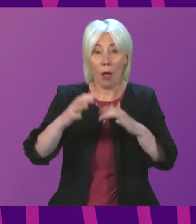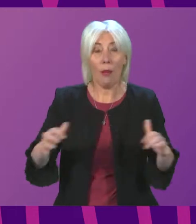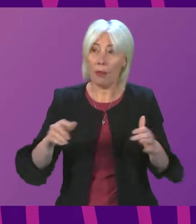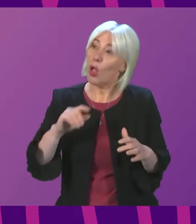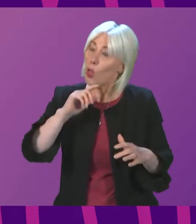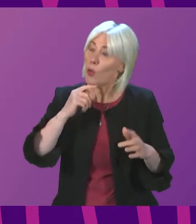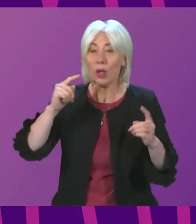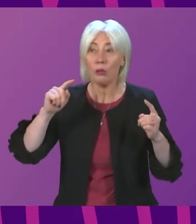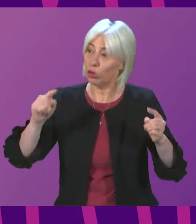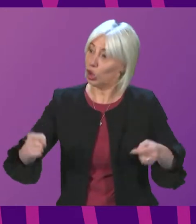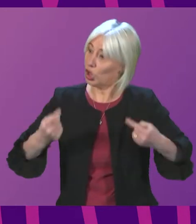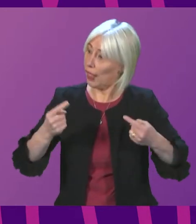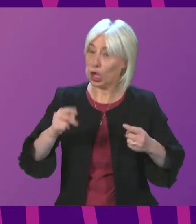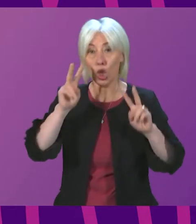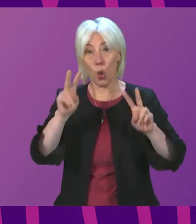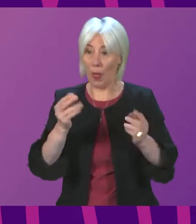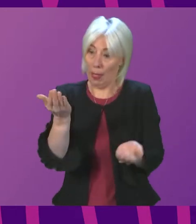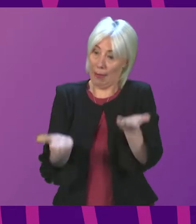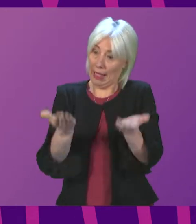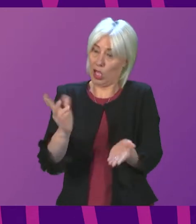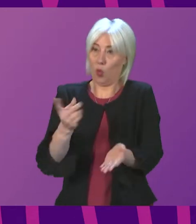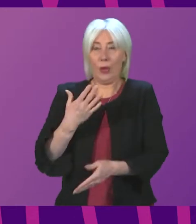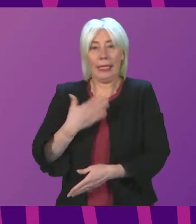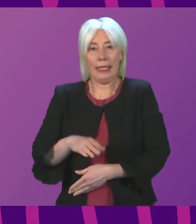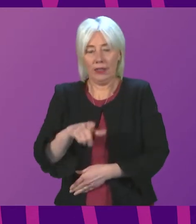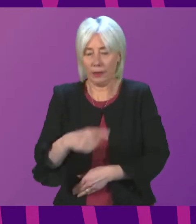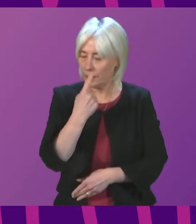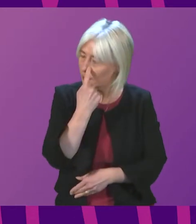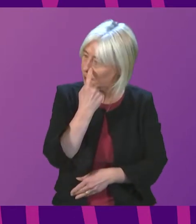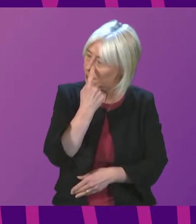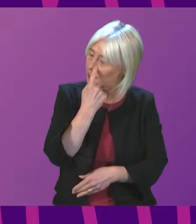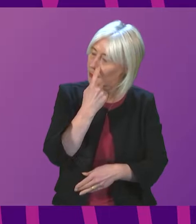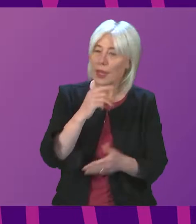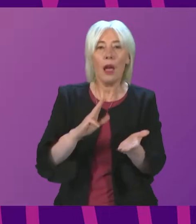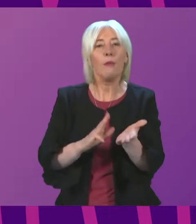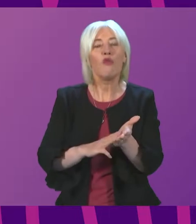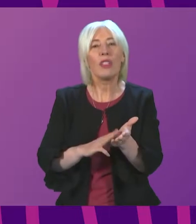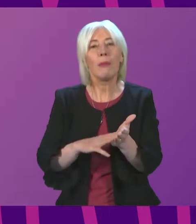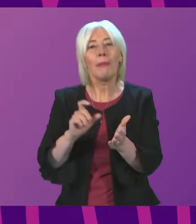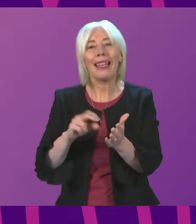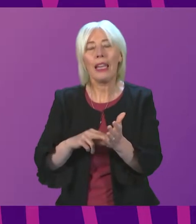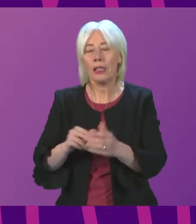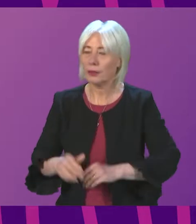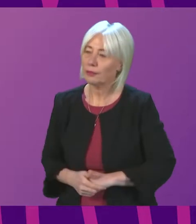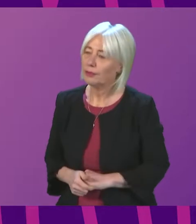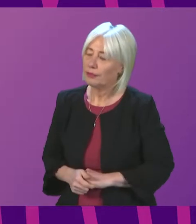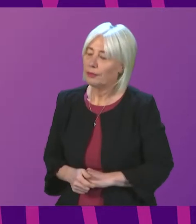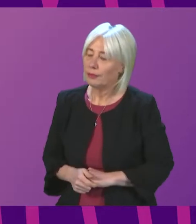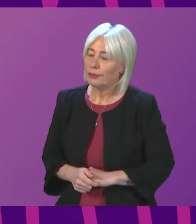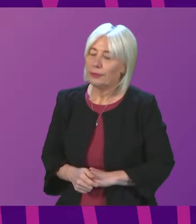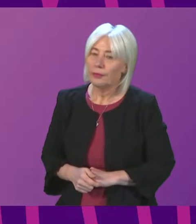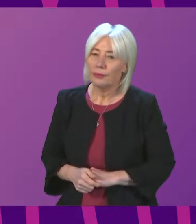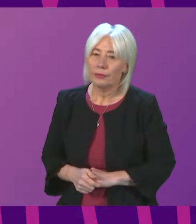the challenge of getting that balance right. Marie McNair to be followed by Paul Sweeney. Thank you, President Officer.